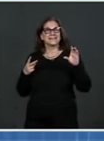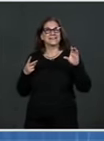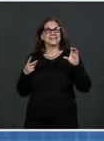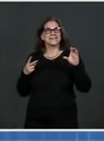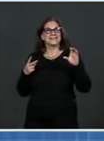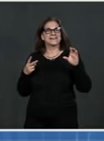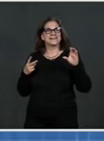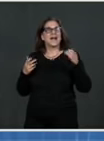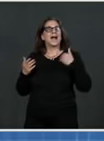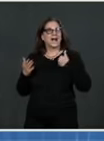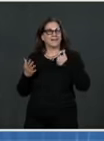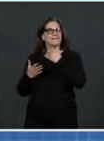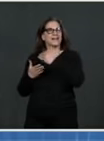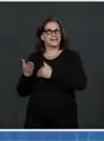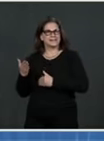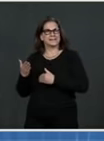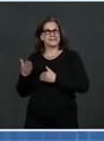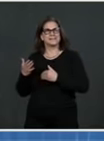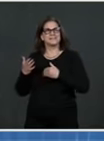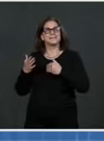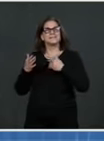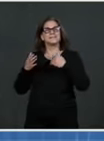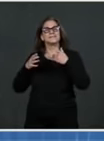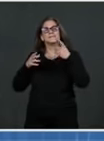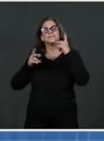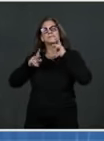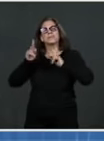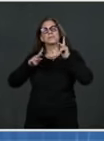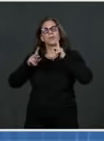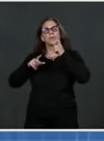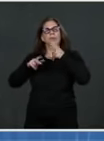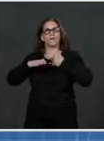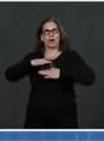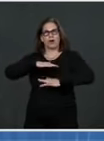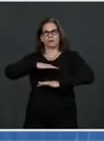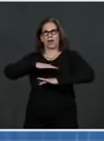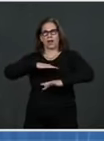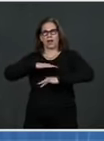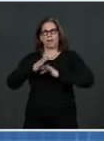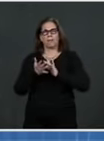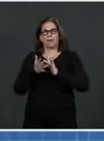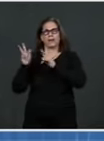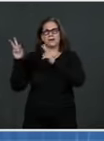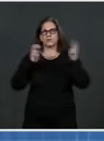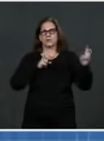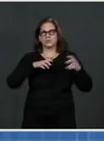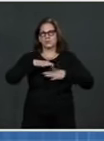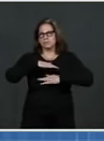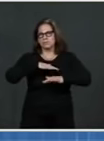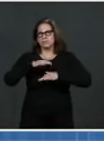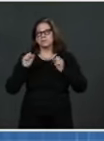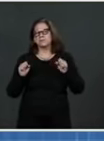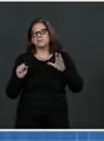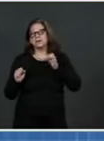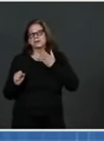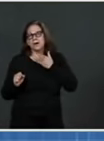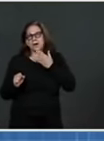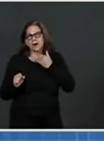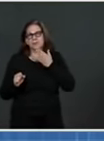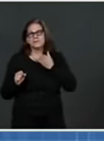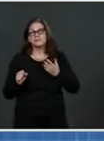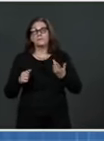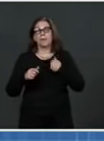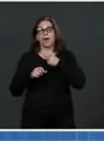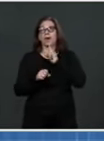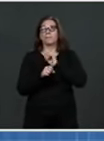increase risk of severe COVID-19 outcomes. This update is keeping in up with my commitment to lead with science, to